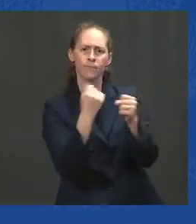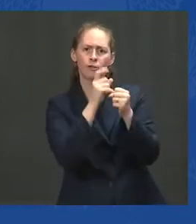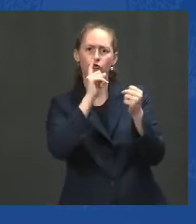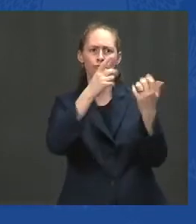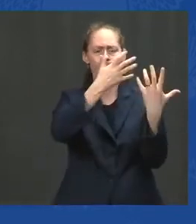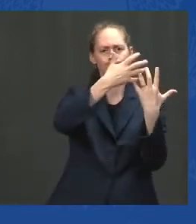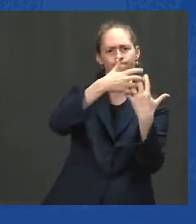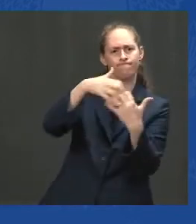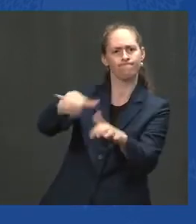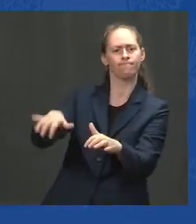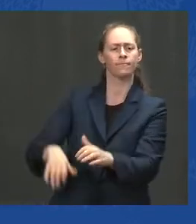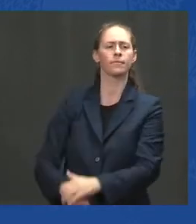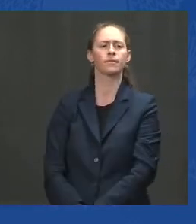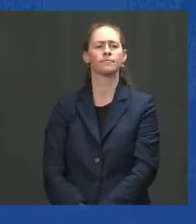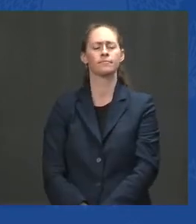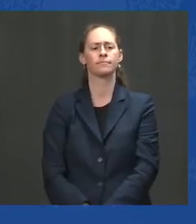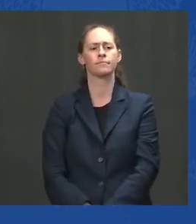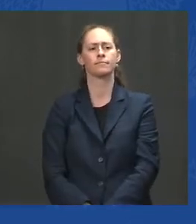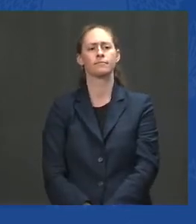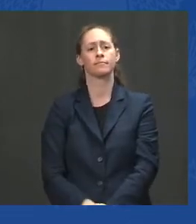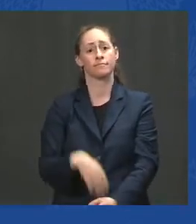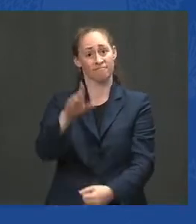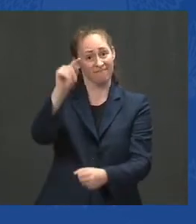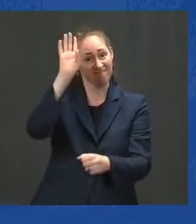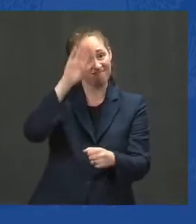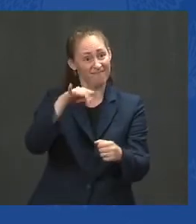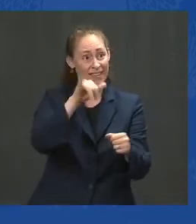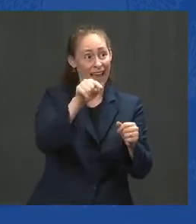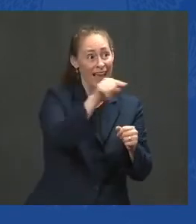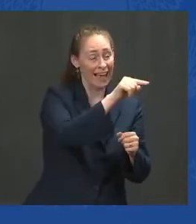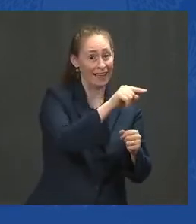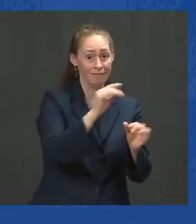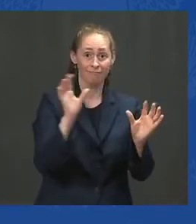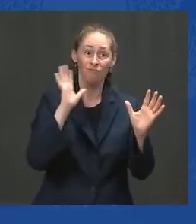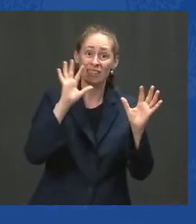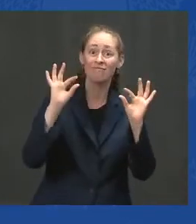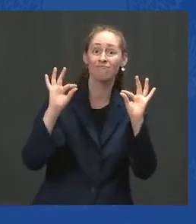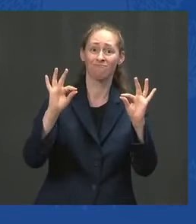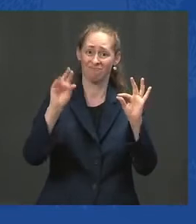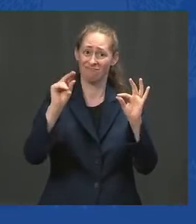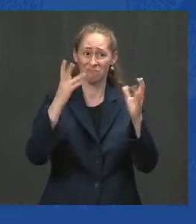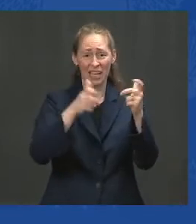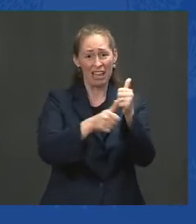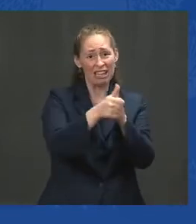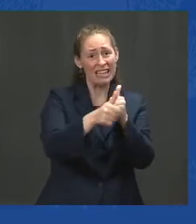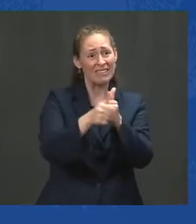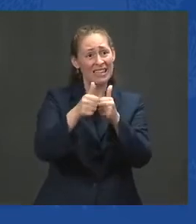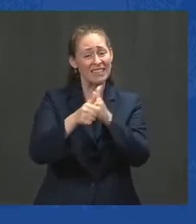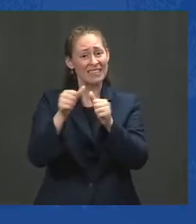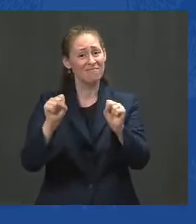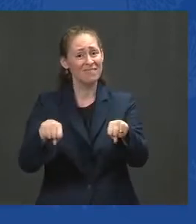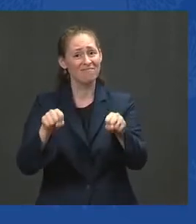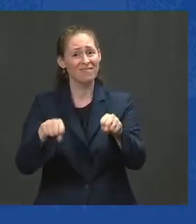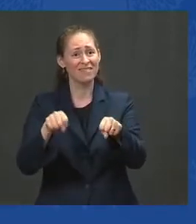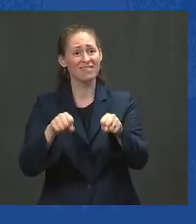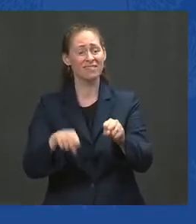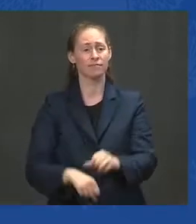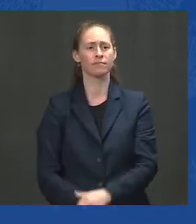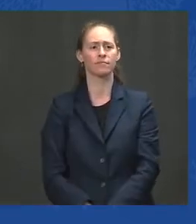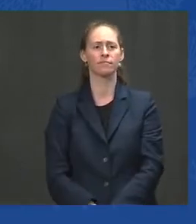it is not without risks. As we carry out this departure, we have made it clear to the Taliban,